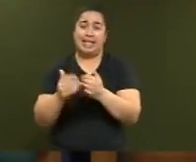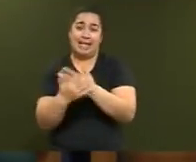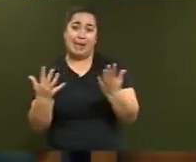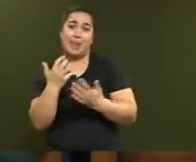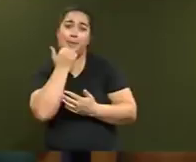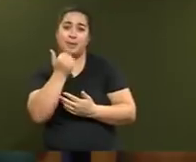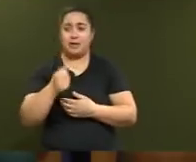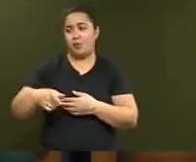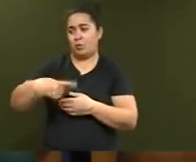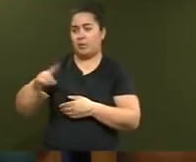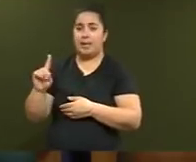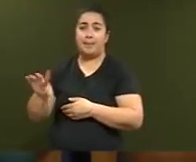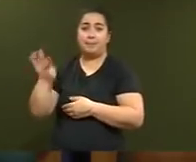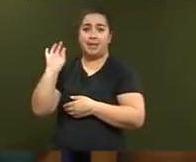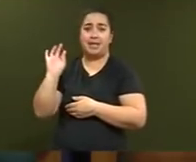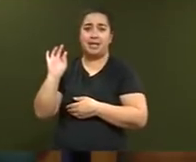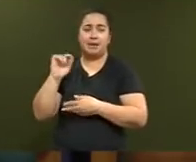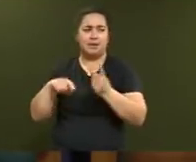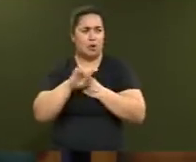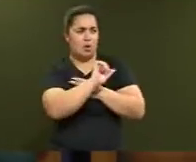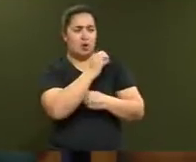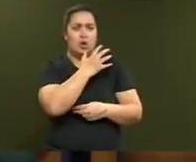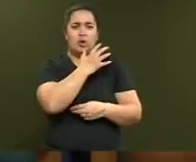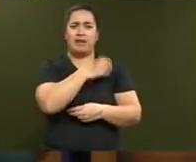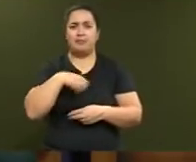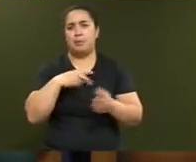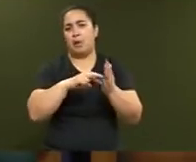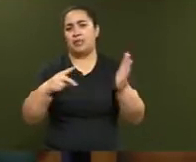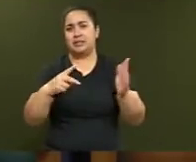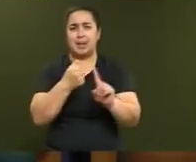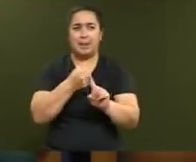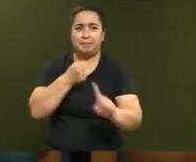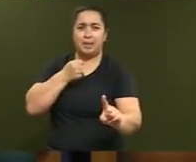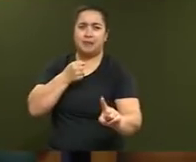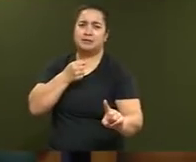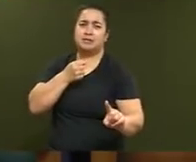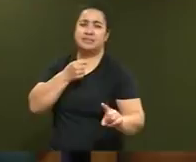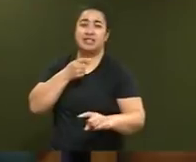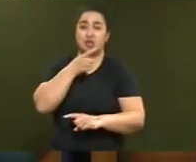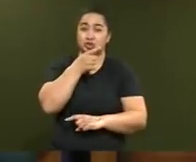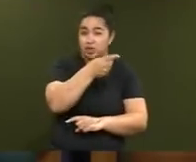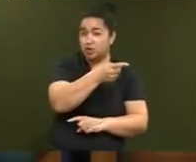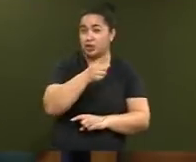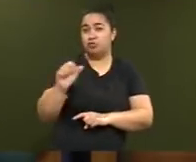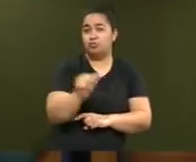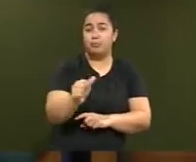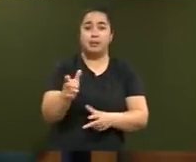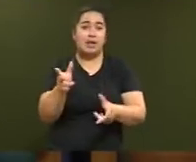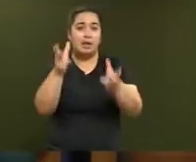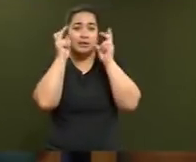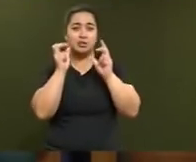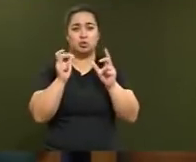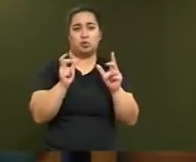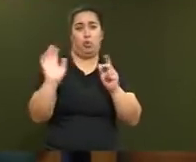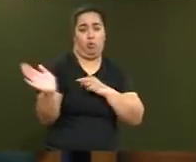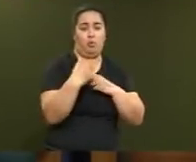could pick and her government's policies impact and doesn't she need to start listening to businesses small and large